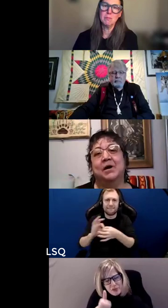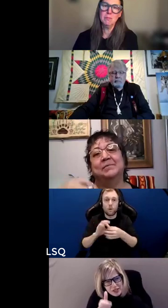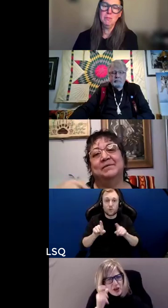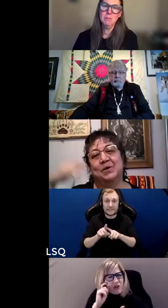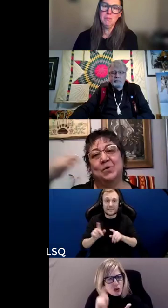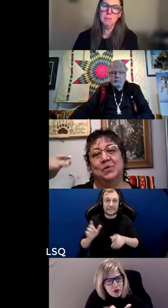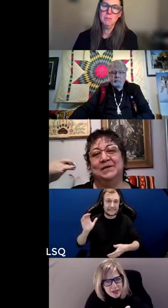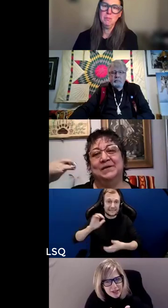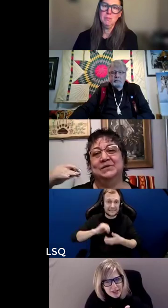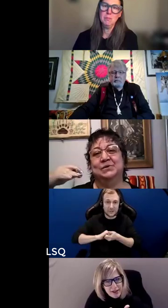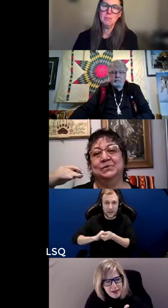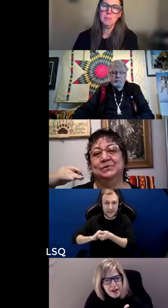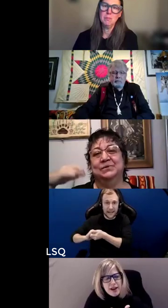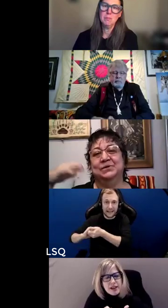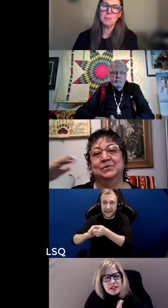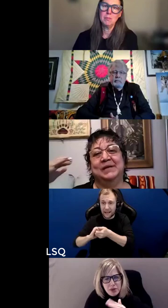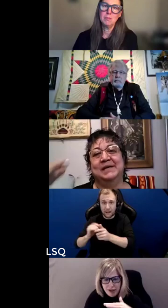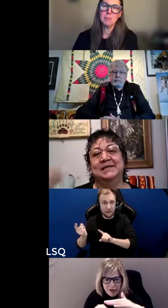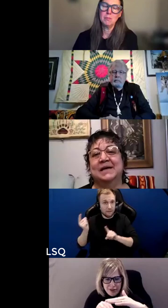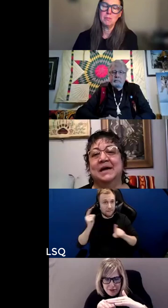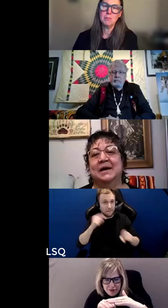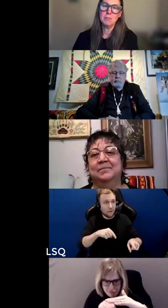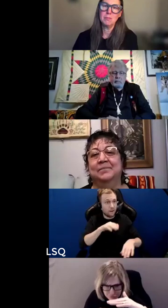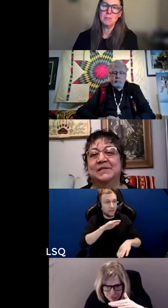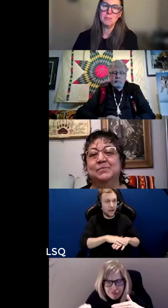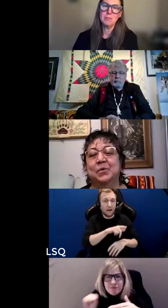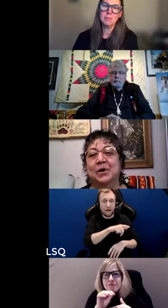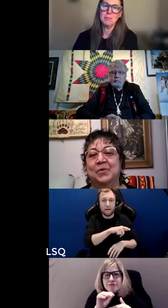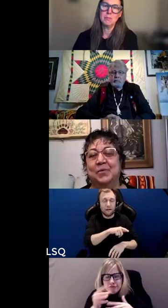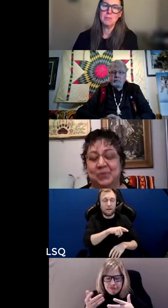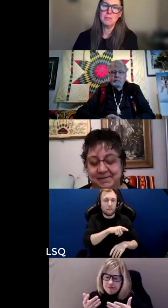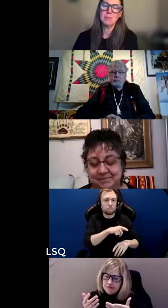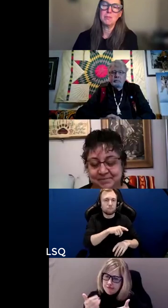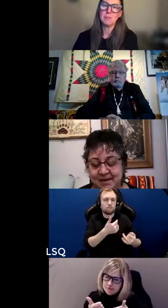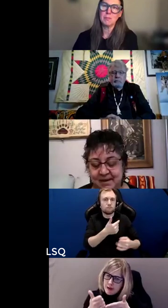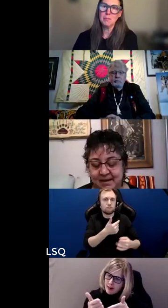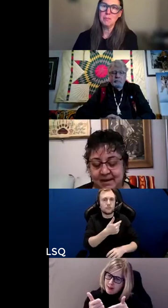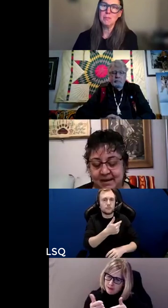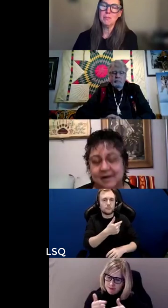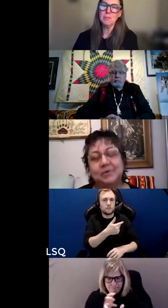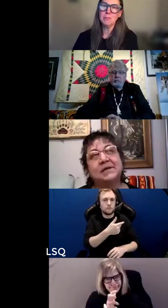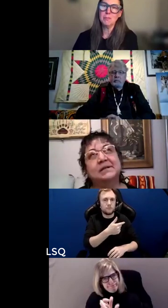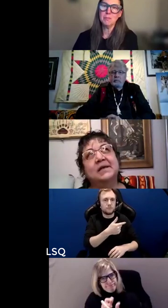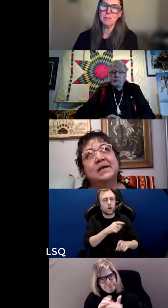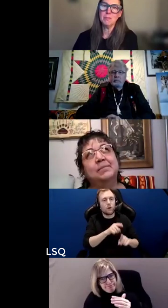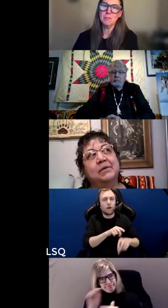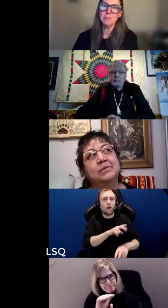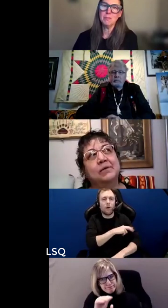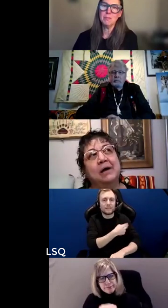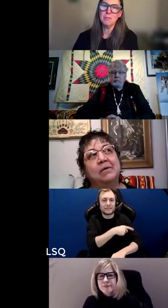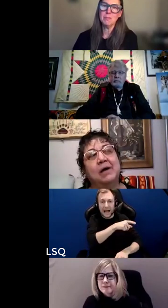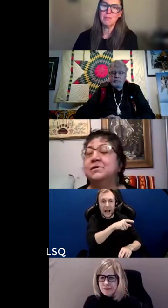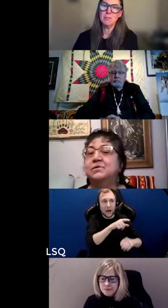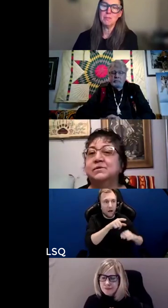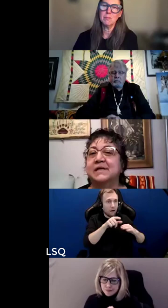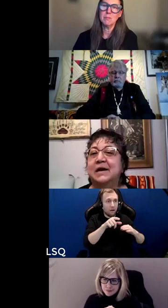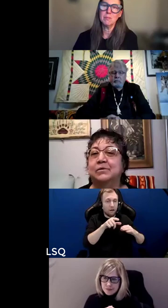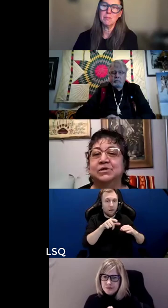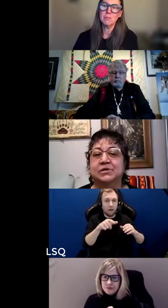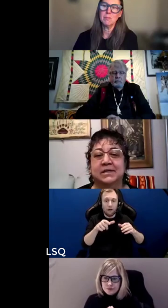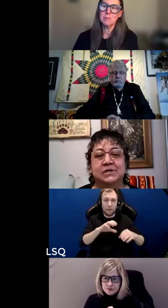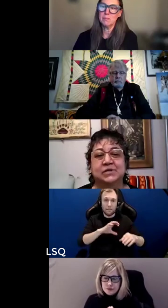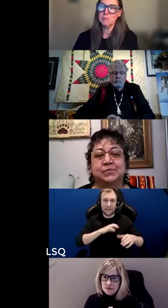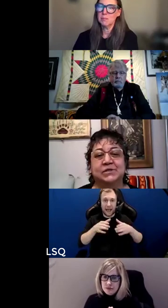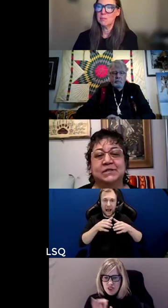from the bottom of the coin to to a place um that's more appropriate and i'm going to think about how i use